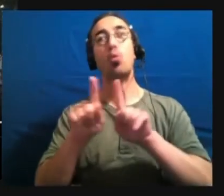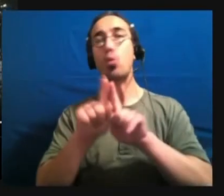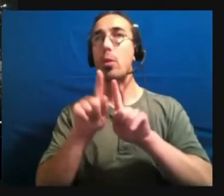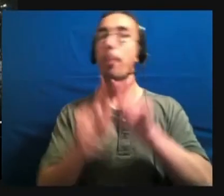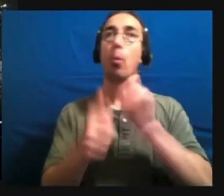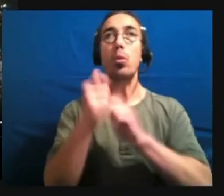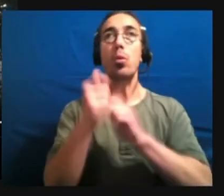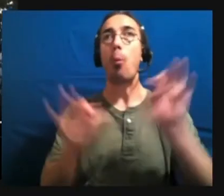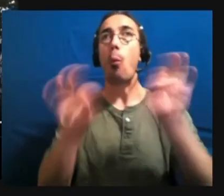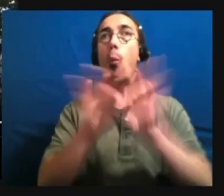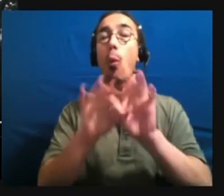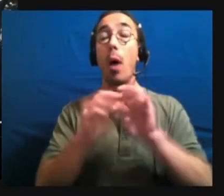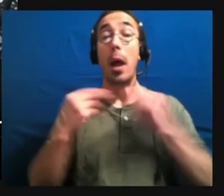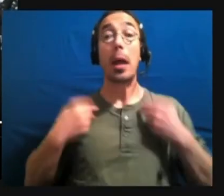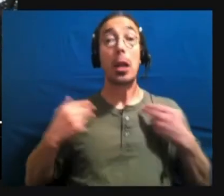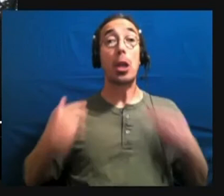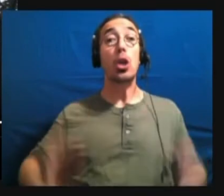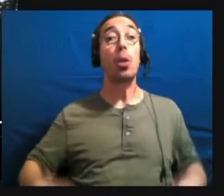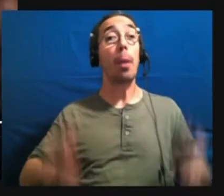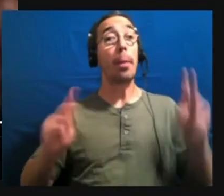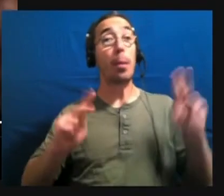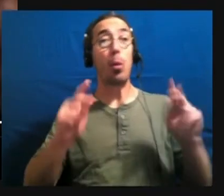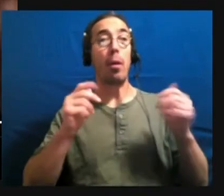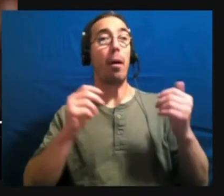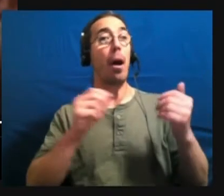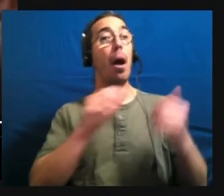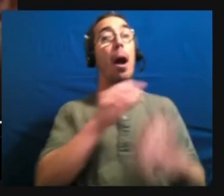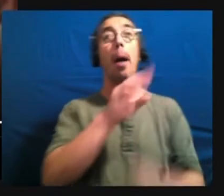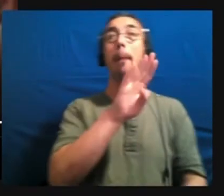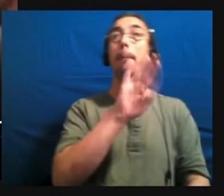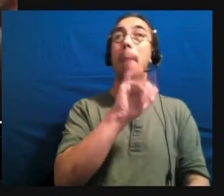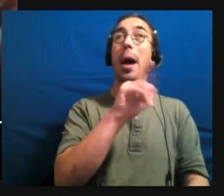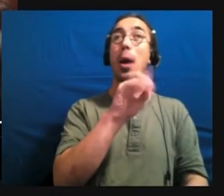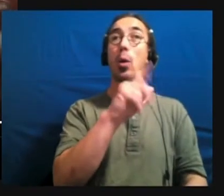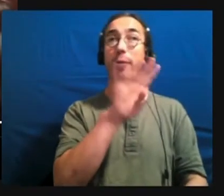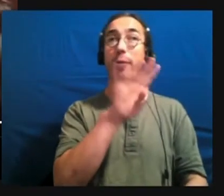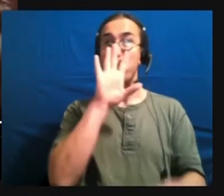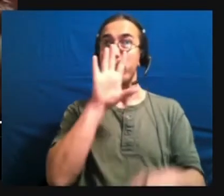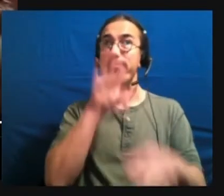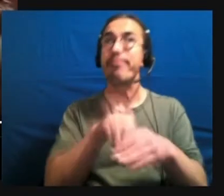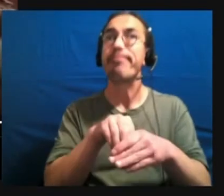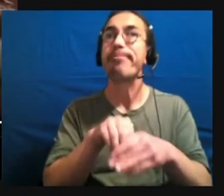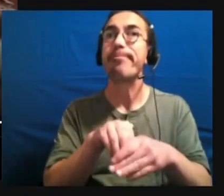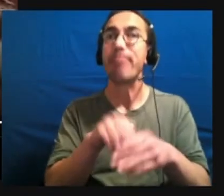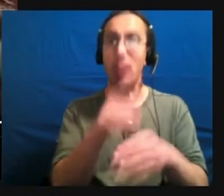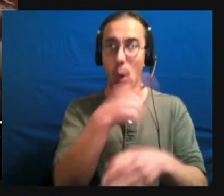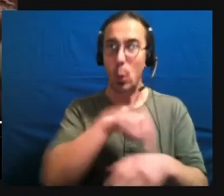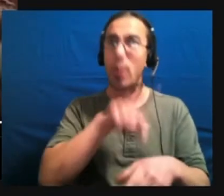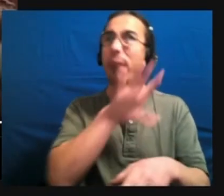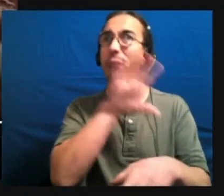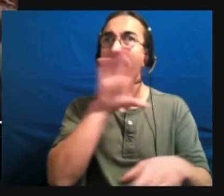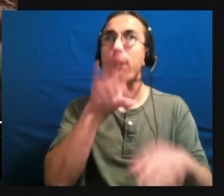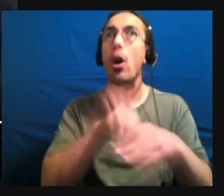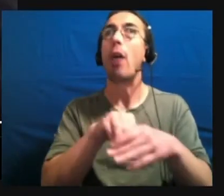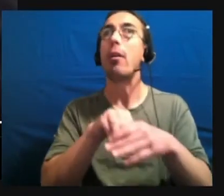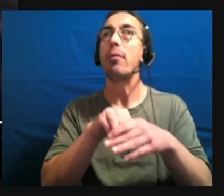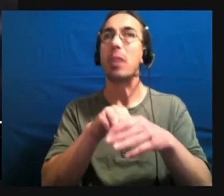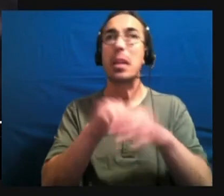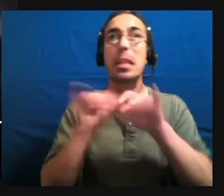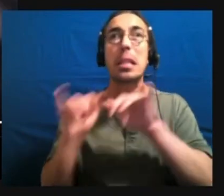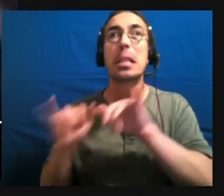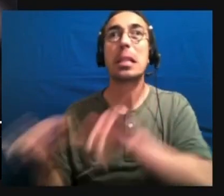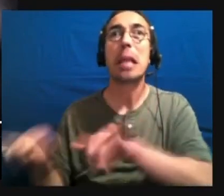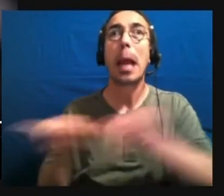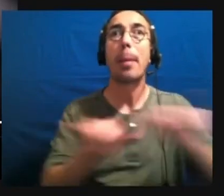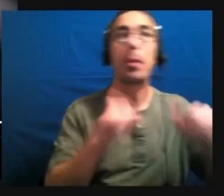As humans, we are not separate from biodiversity. We are part of biodiversity. Just as planet